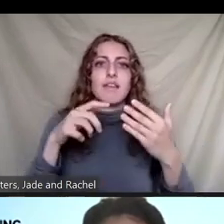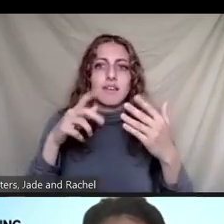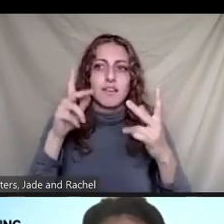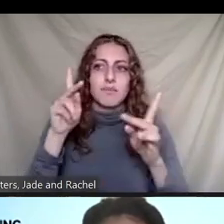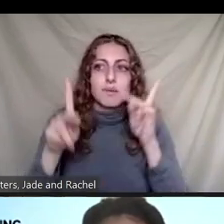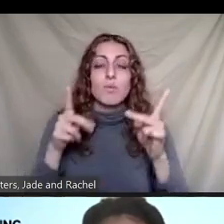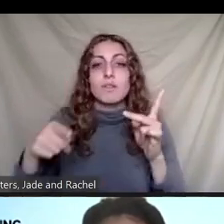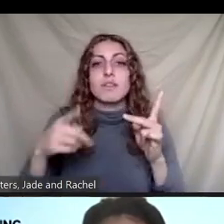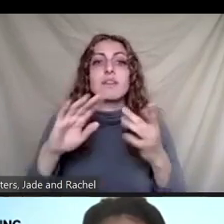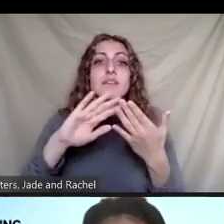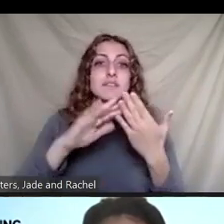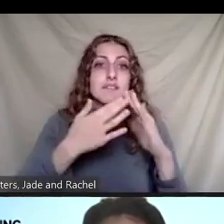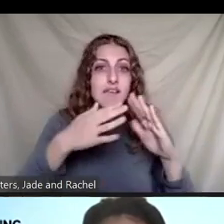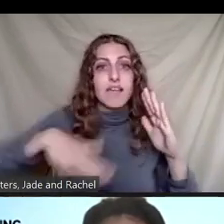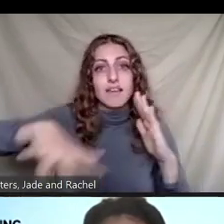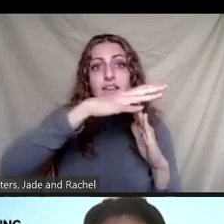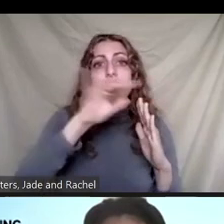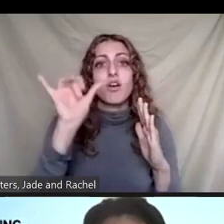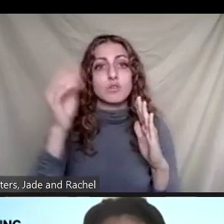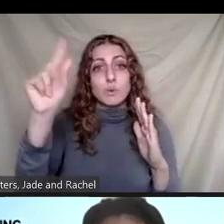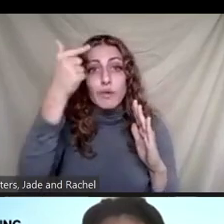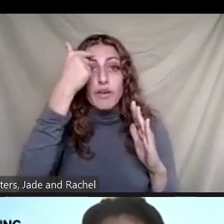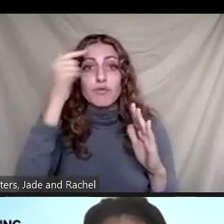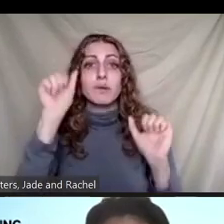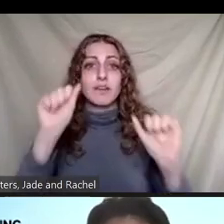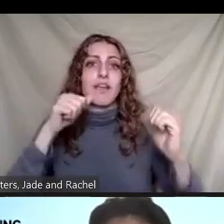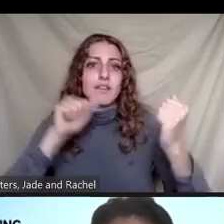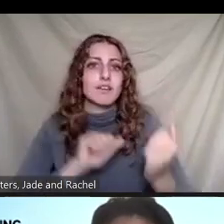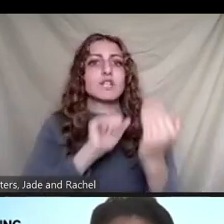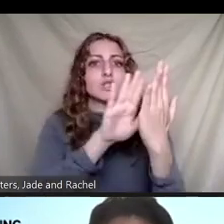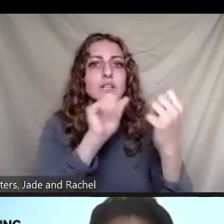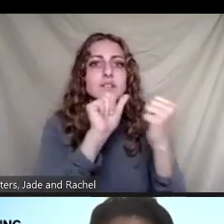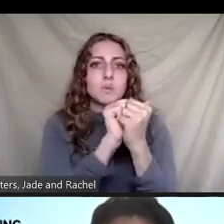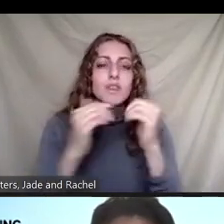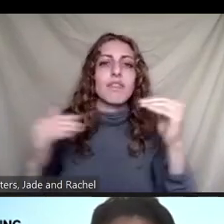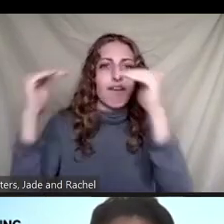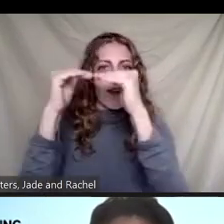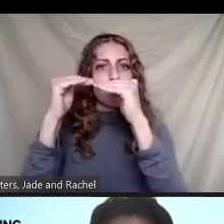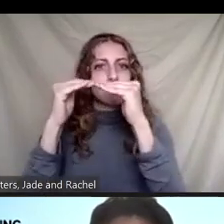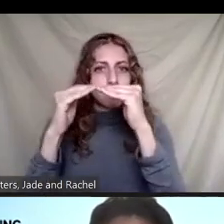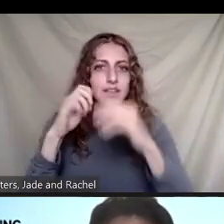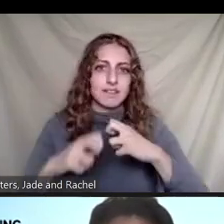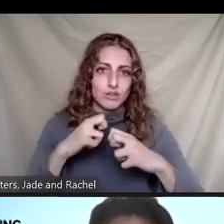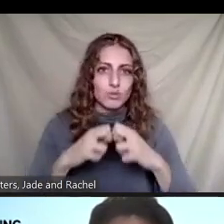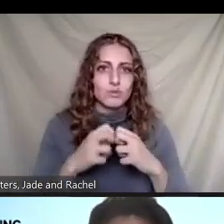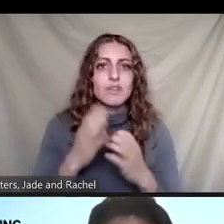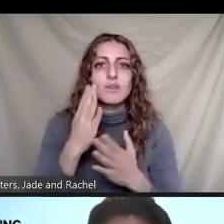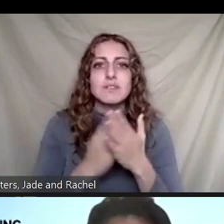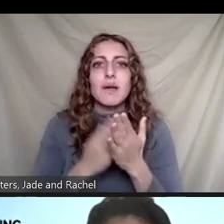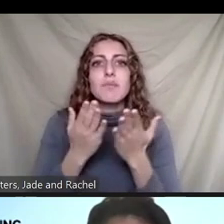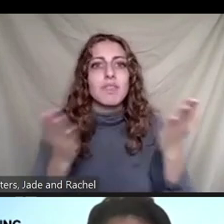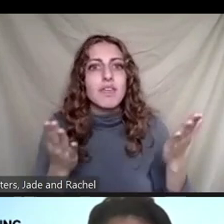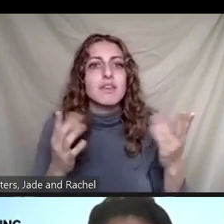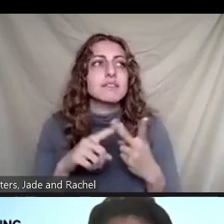reach the net zero emissions or to address the equity issues. So what are some things that, you know, either